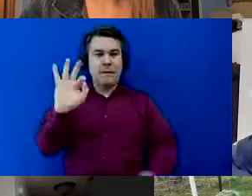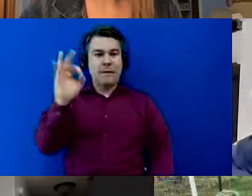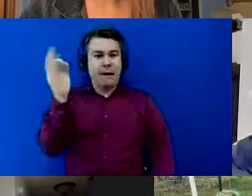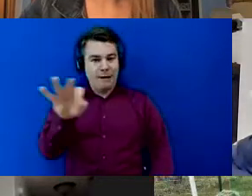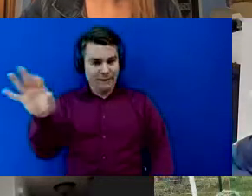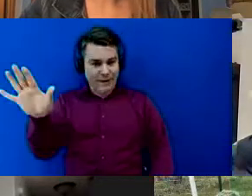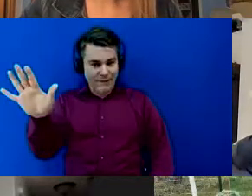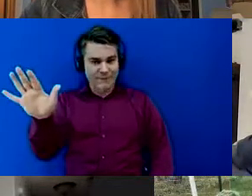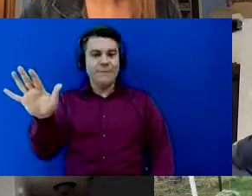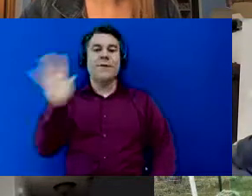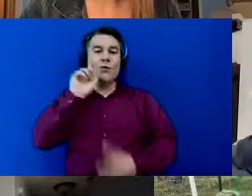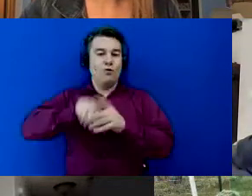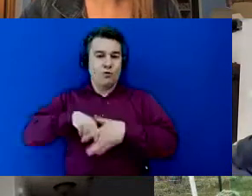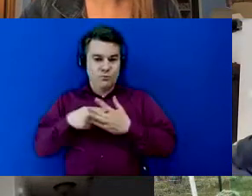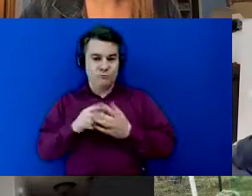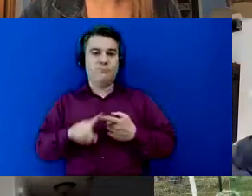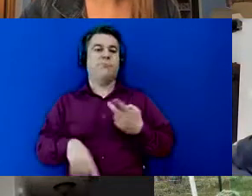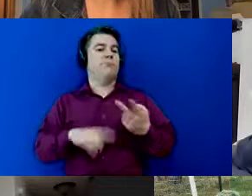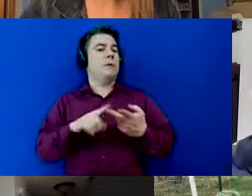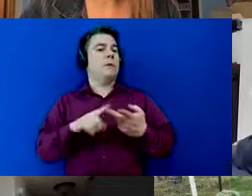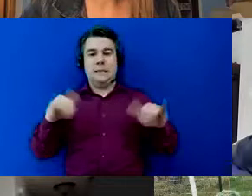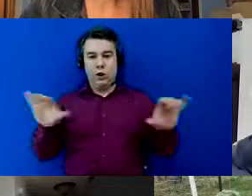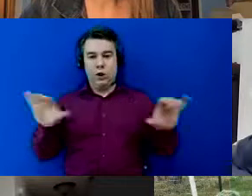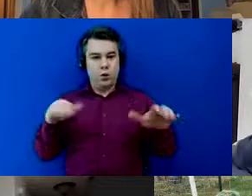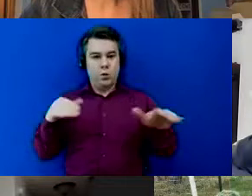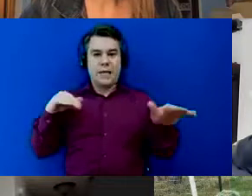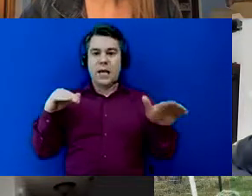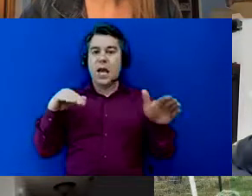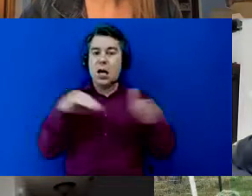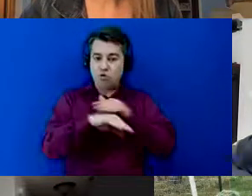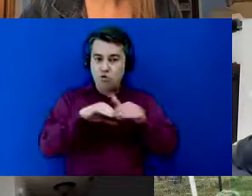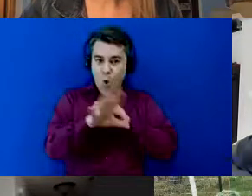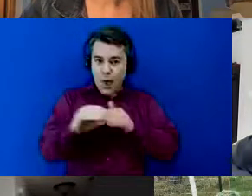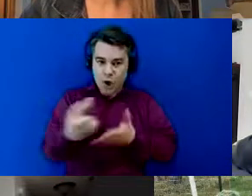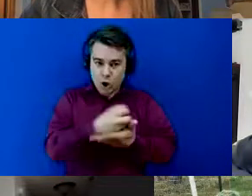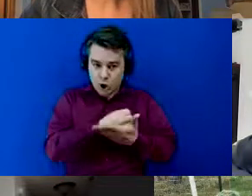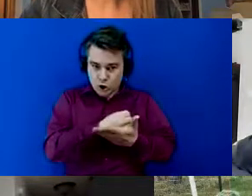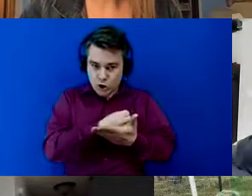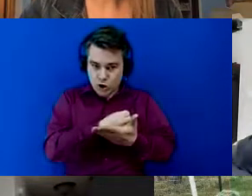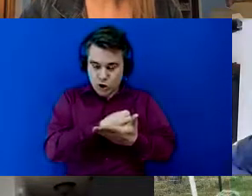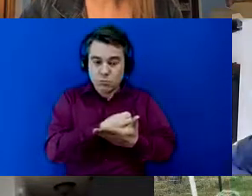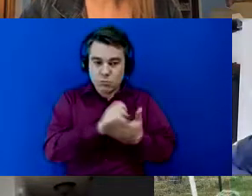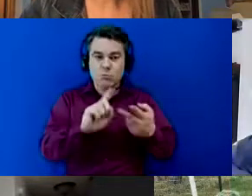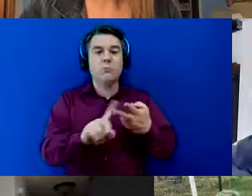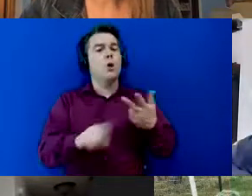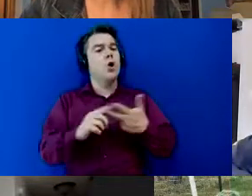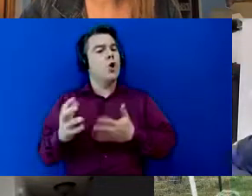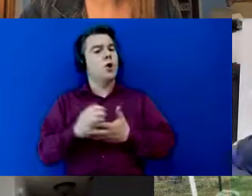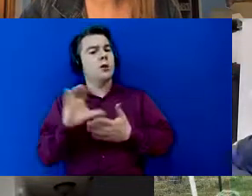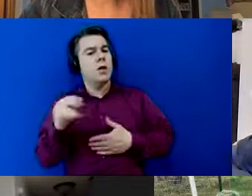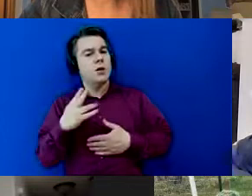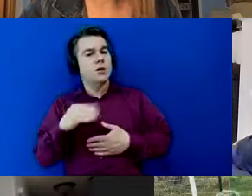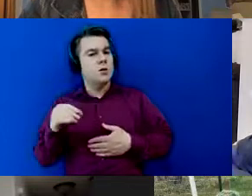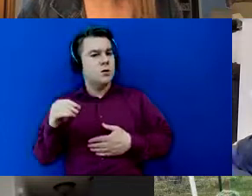uh still doing the enroll and earn um let's see earn cash 10 plexus swag as you enroll new team